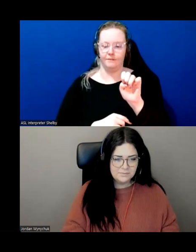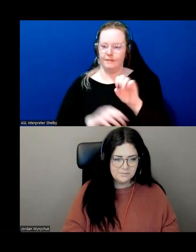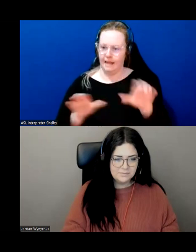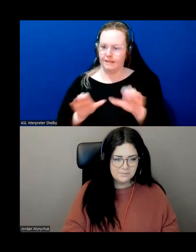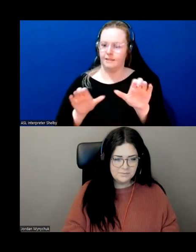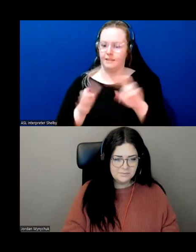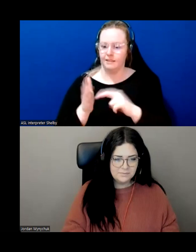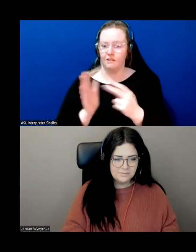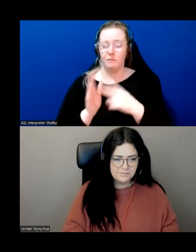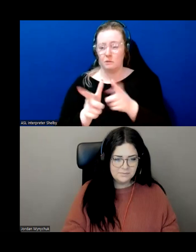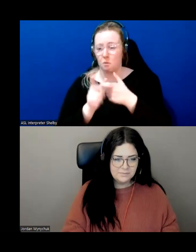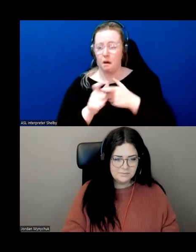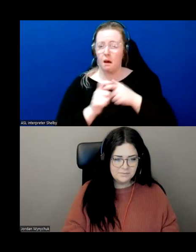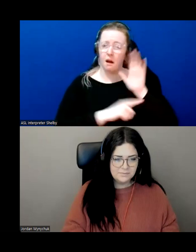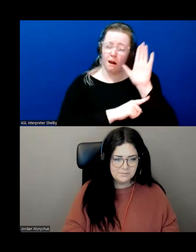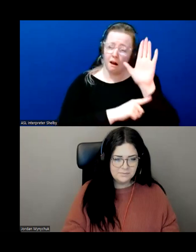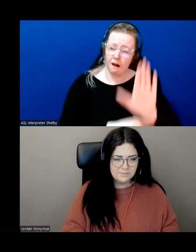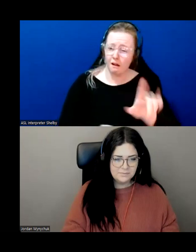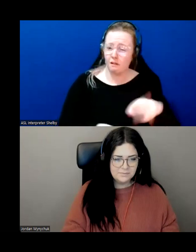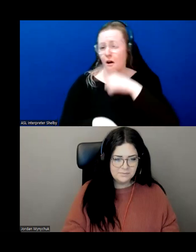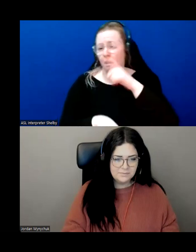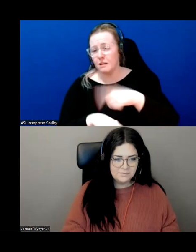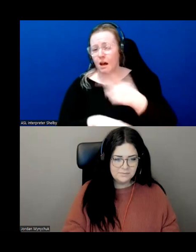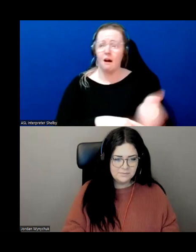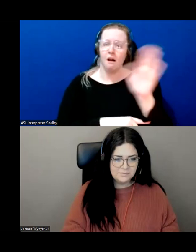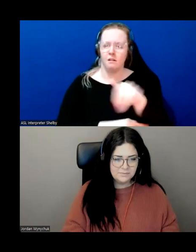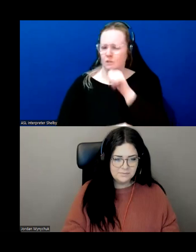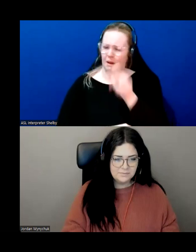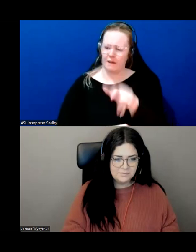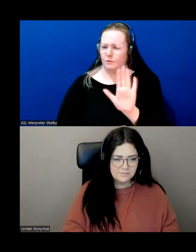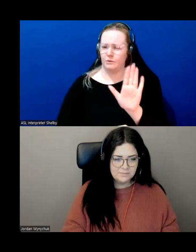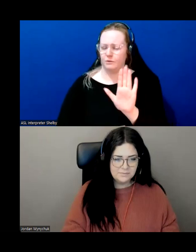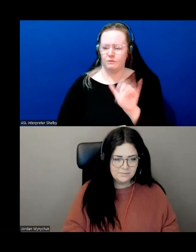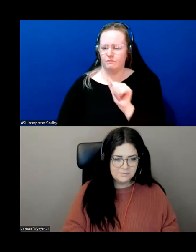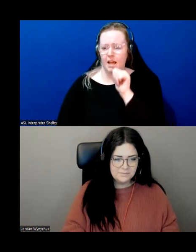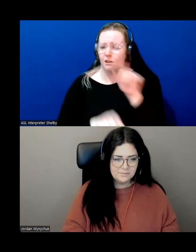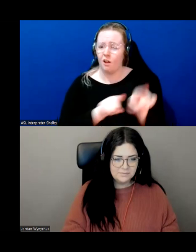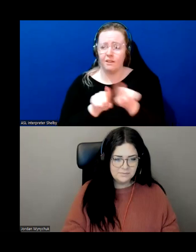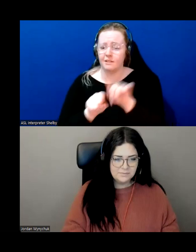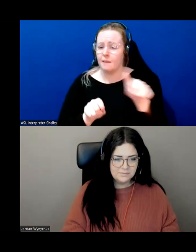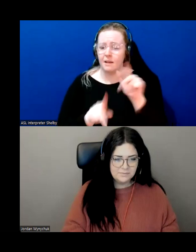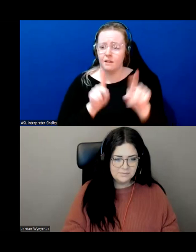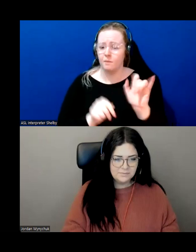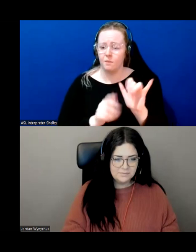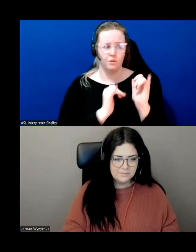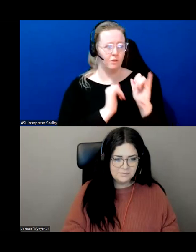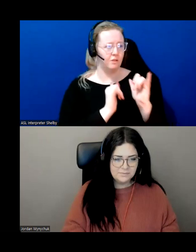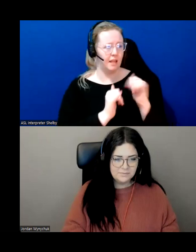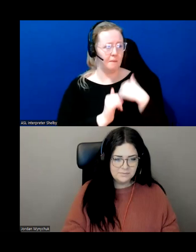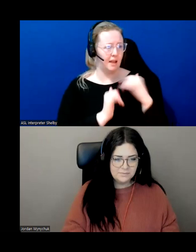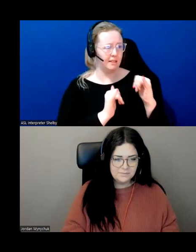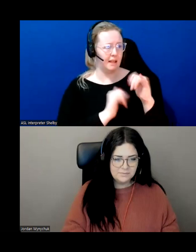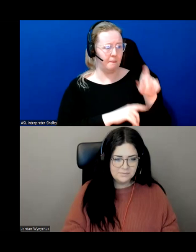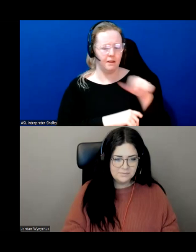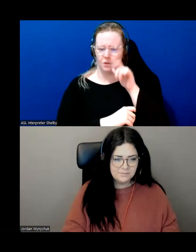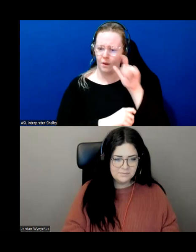get up and move the way that you need to move not the way that your next door neighbor moves or your your close friend of yours